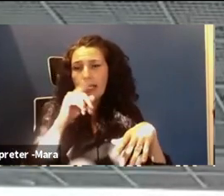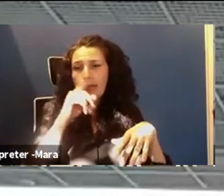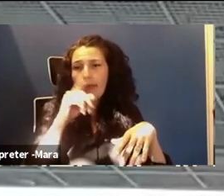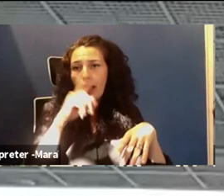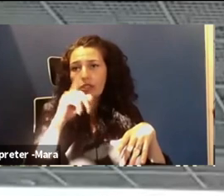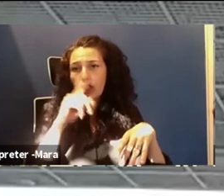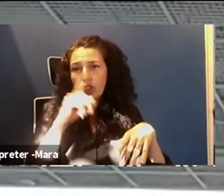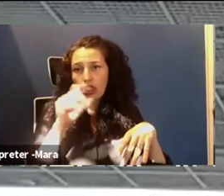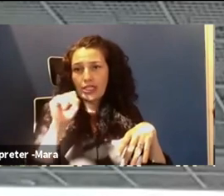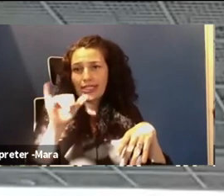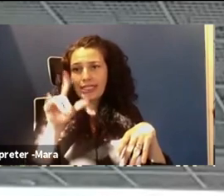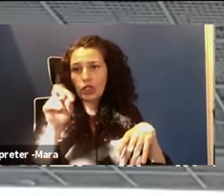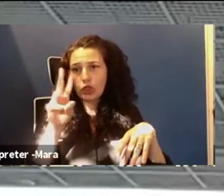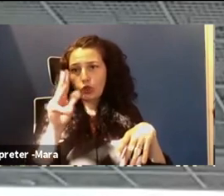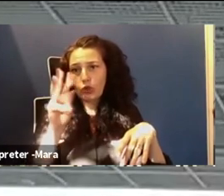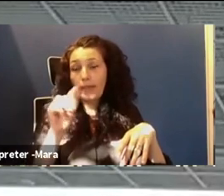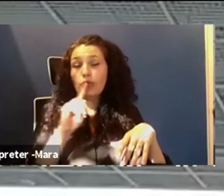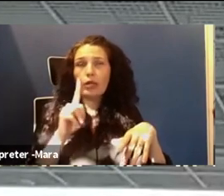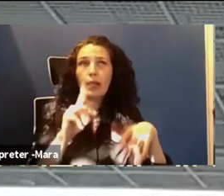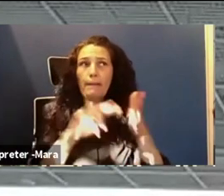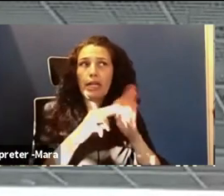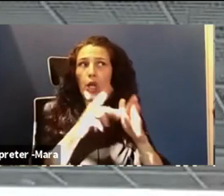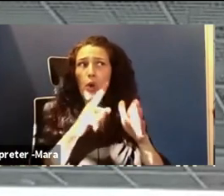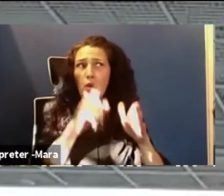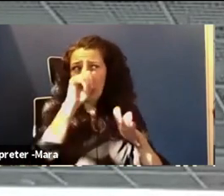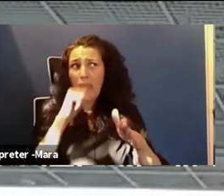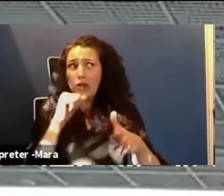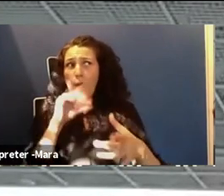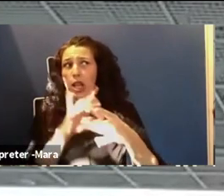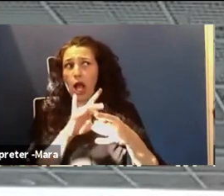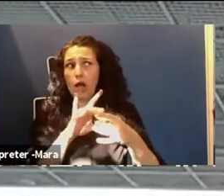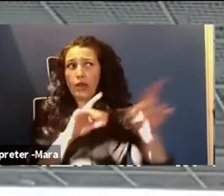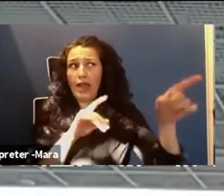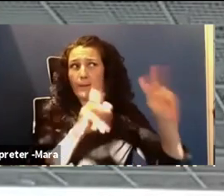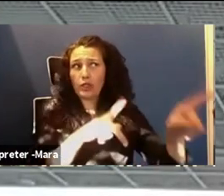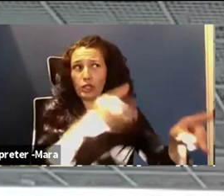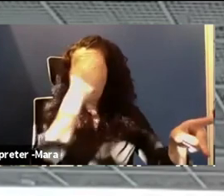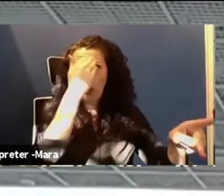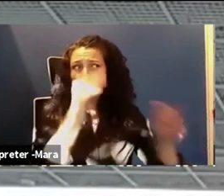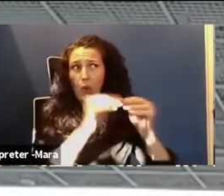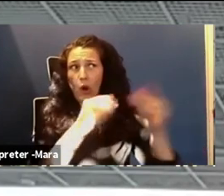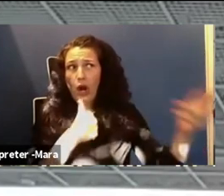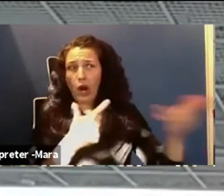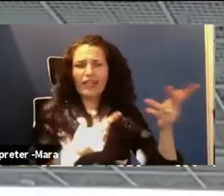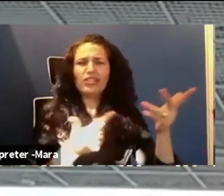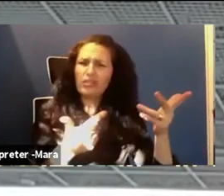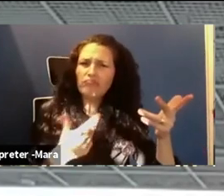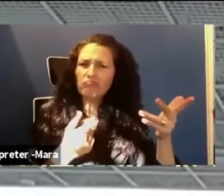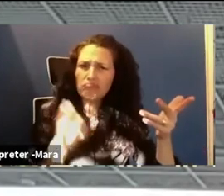you don't belong. You think that they know more. But just know that you have value and you bring a perspective that's needed